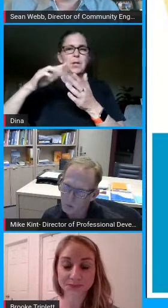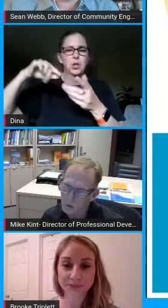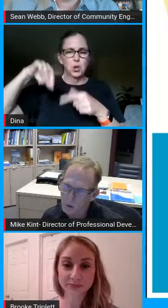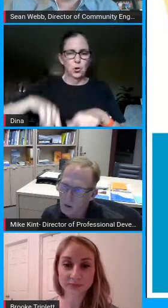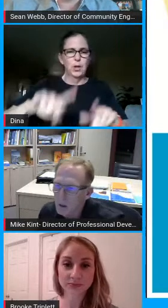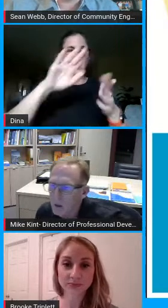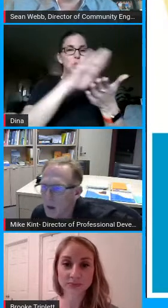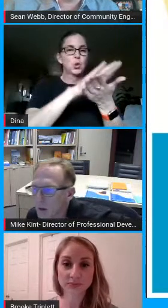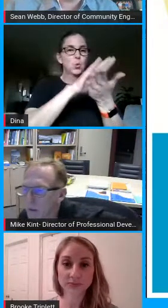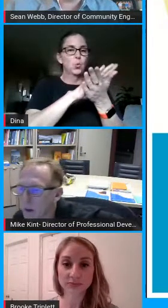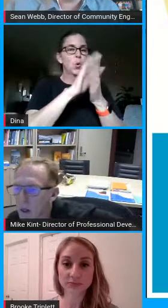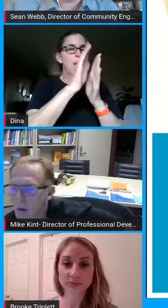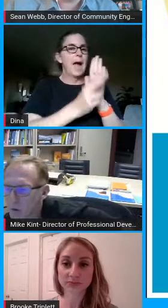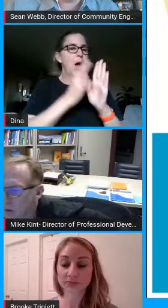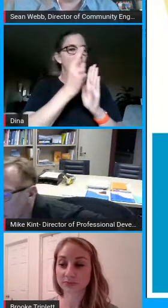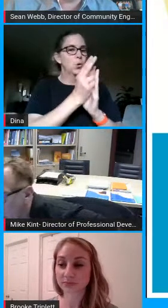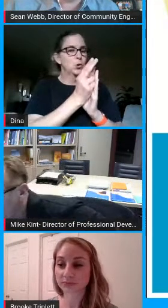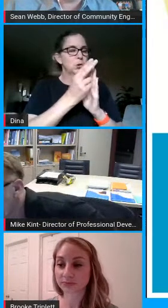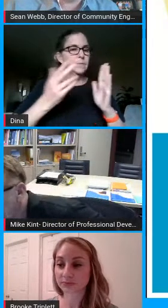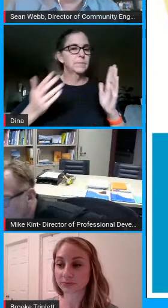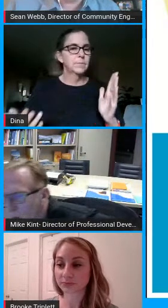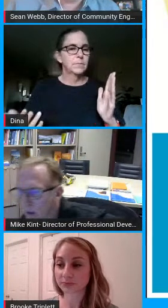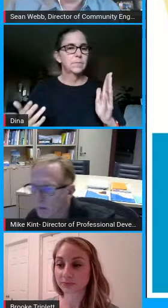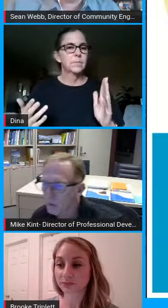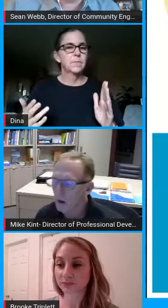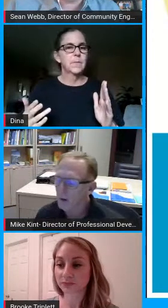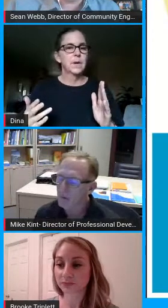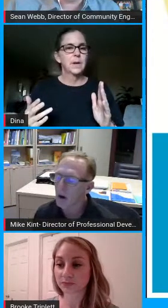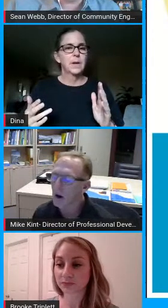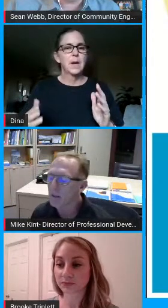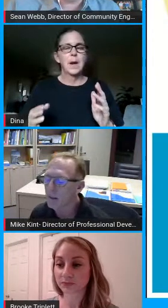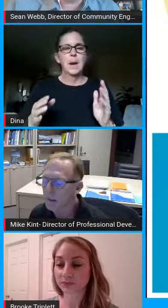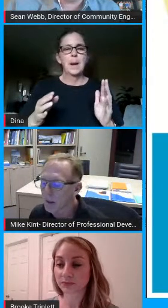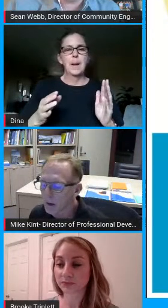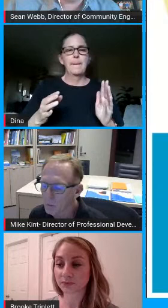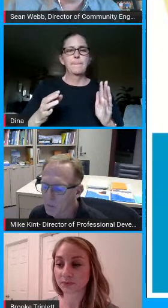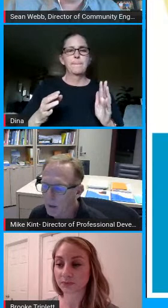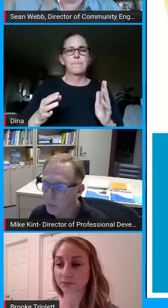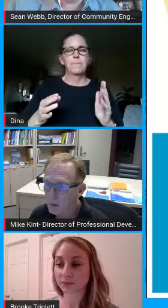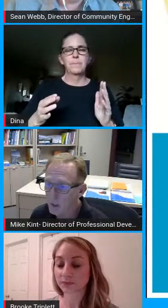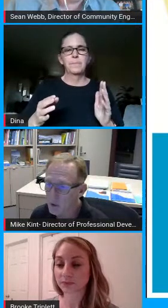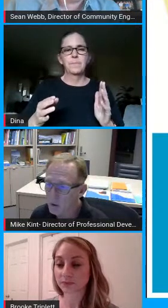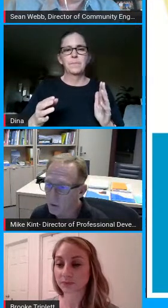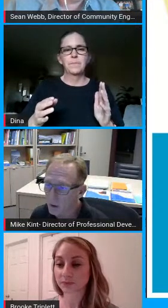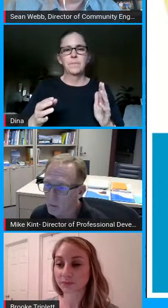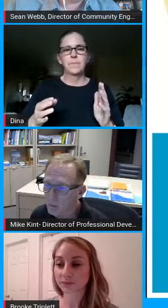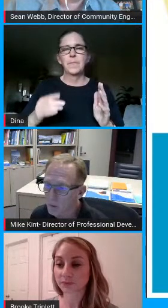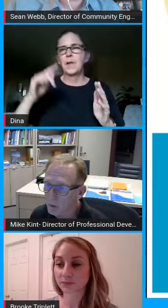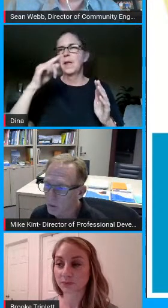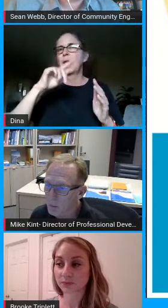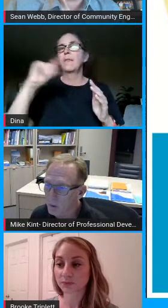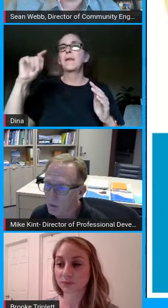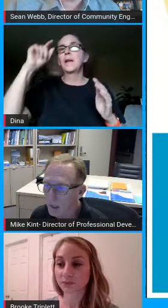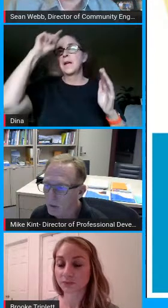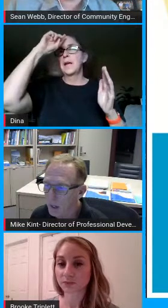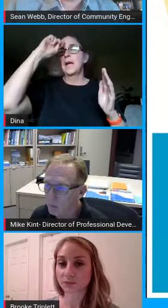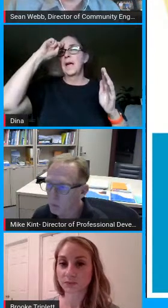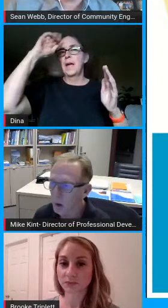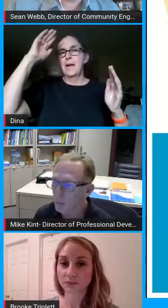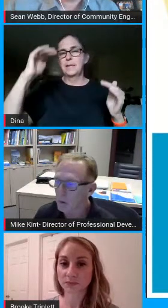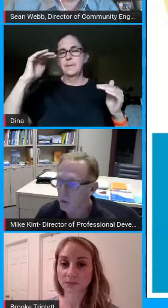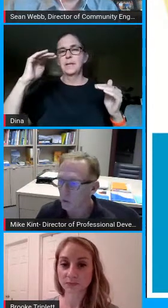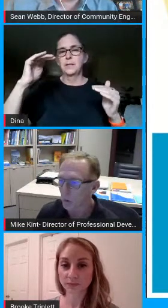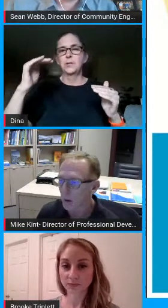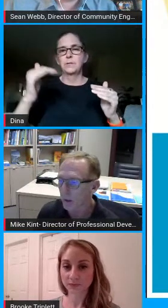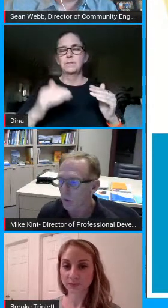they'll have to parents will have to work on this on on the um expectations of the assignments a lot of